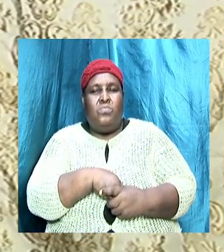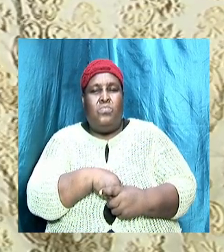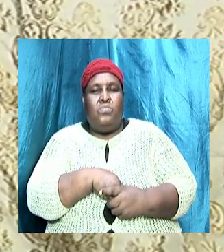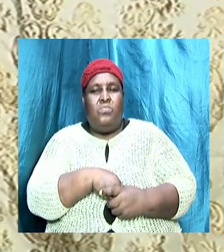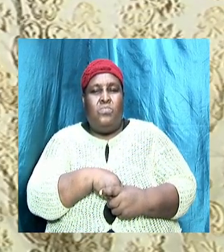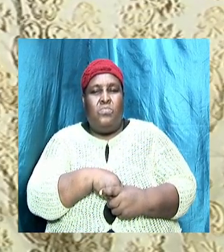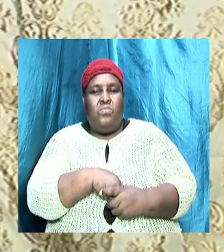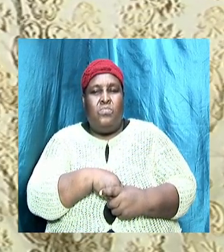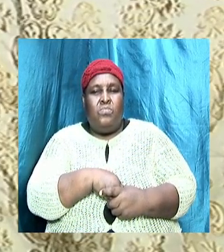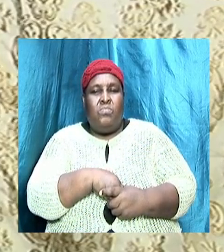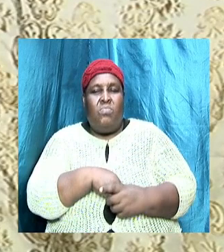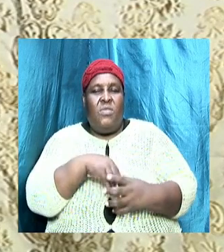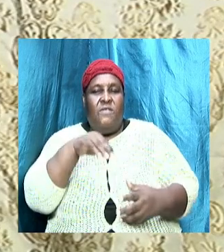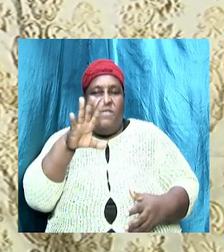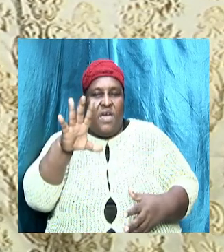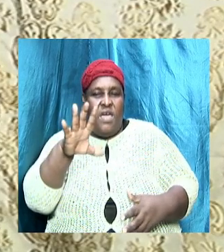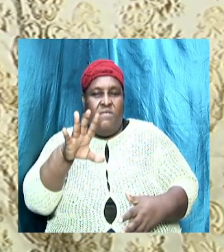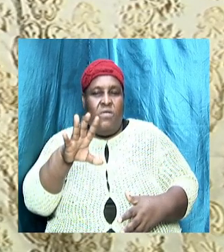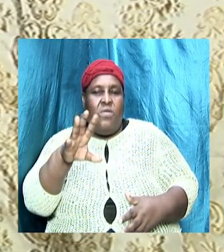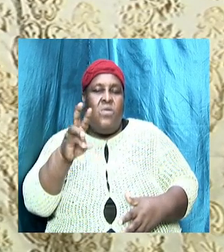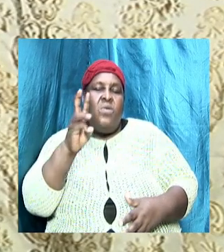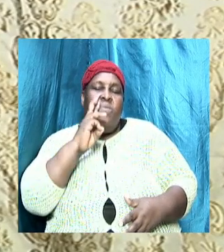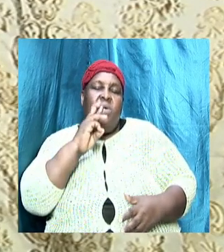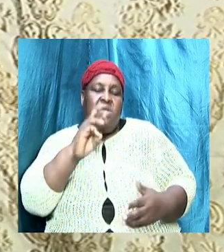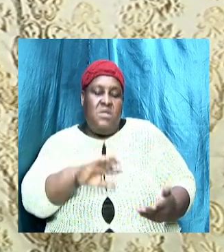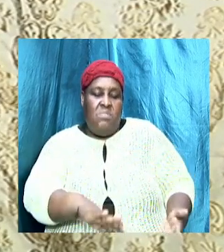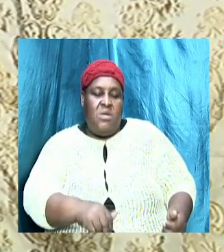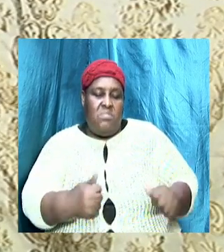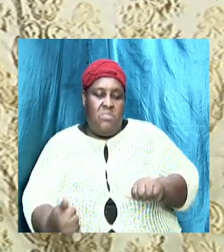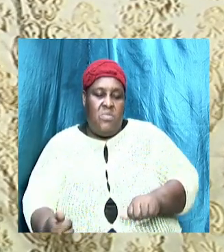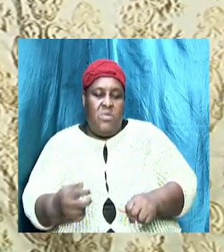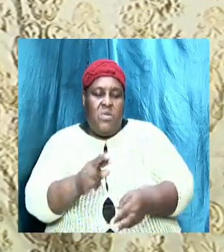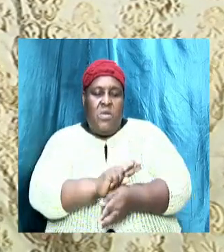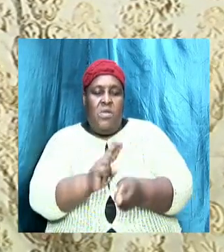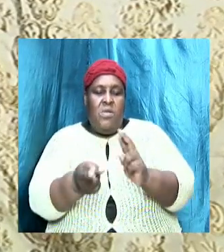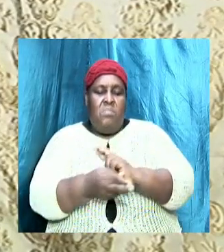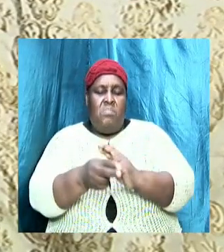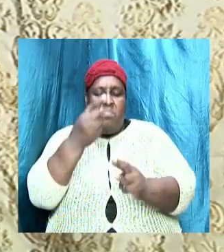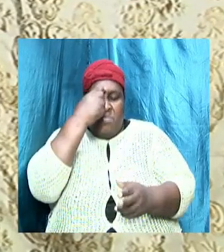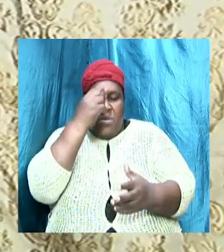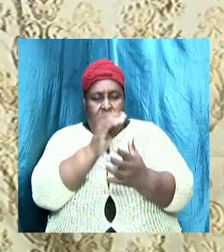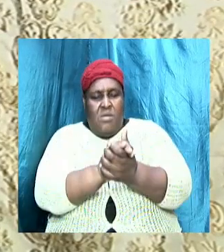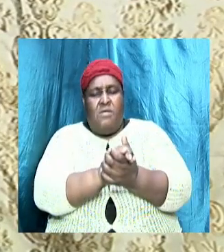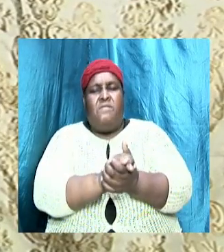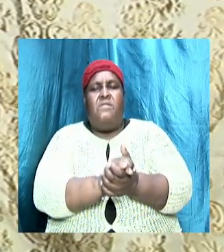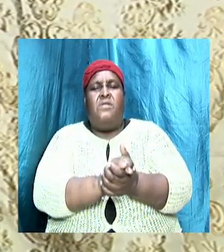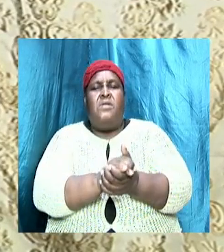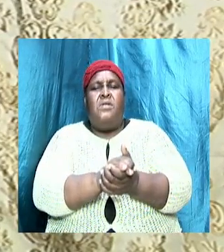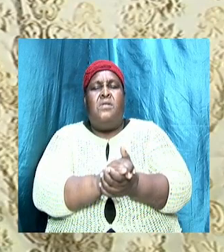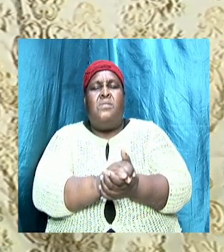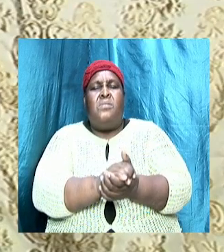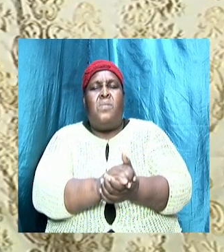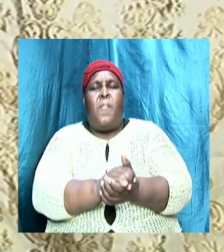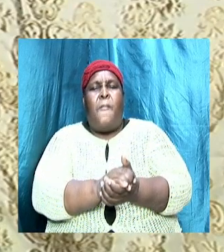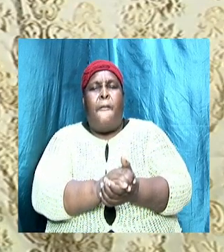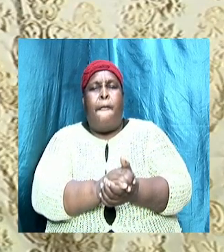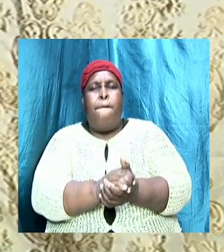so five basic things water baptism repentance belief repentance